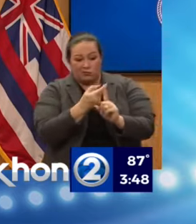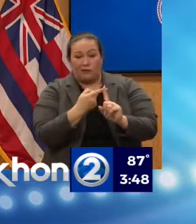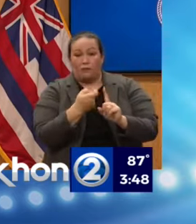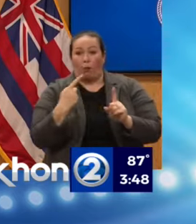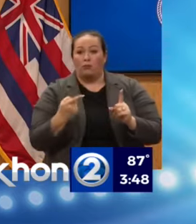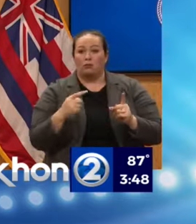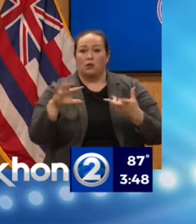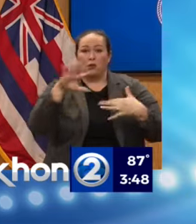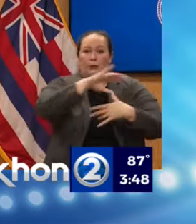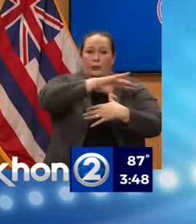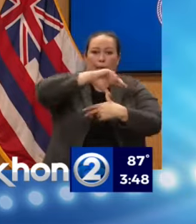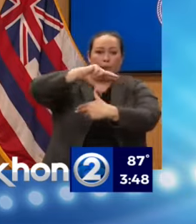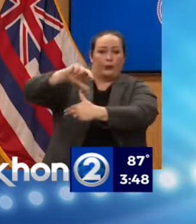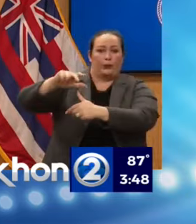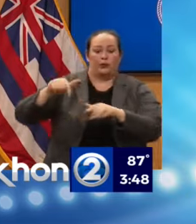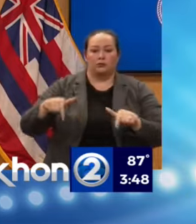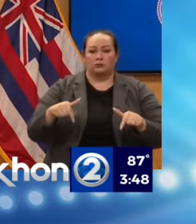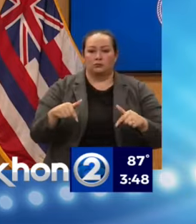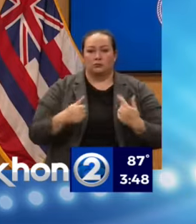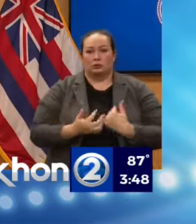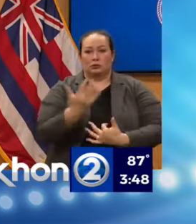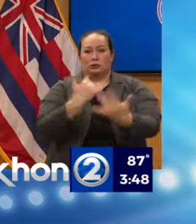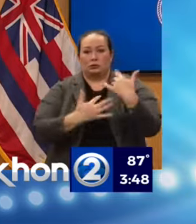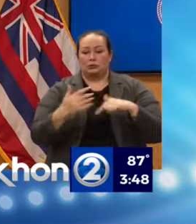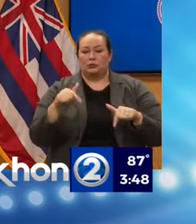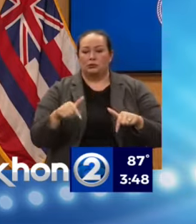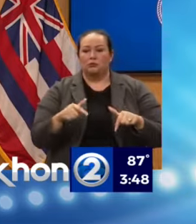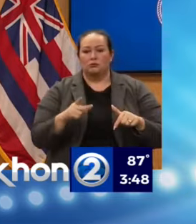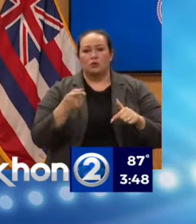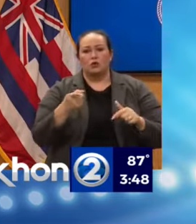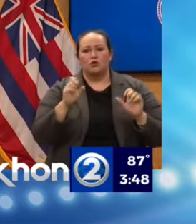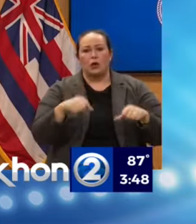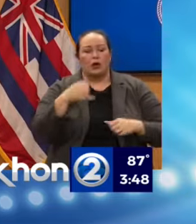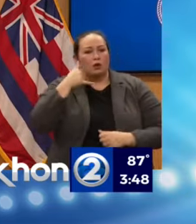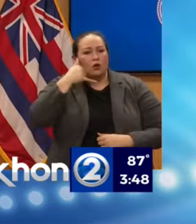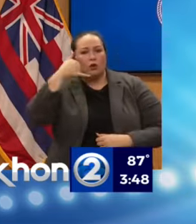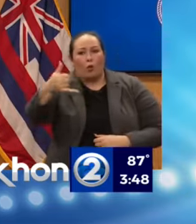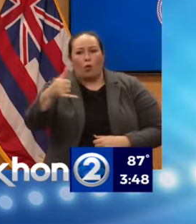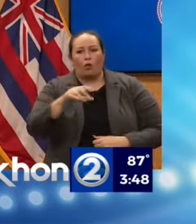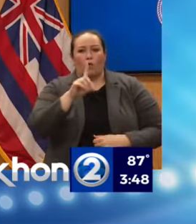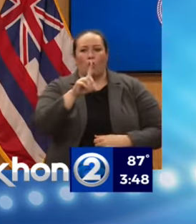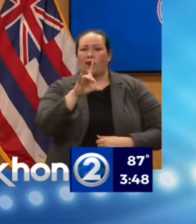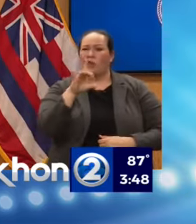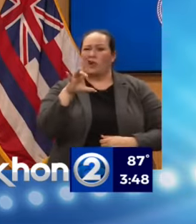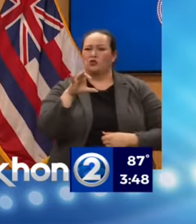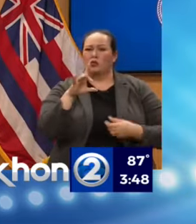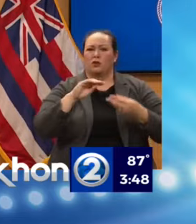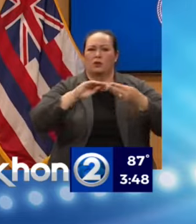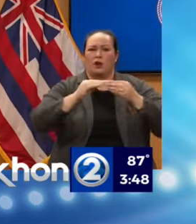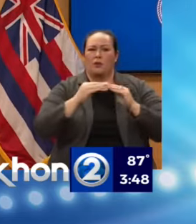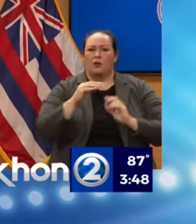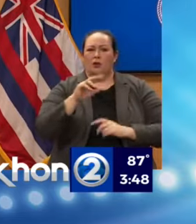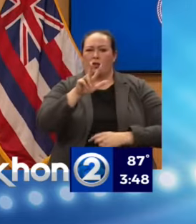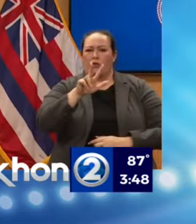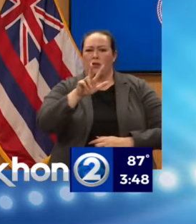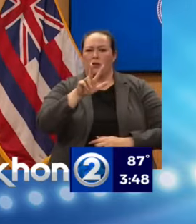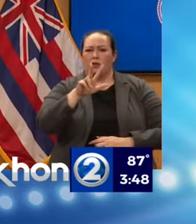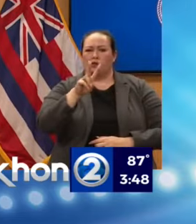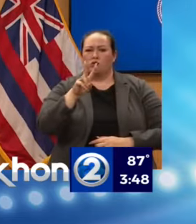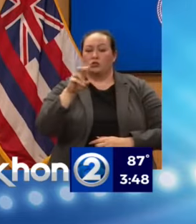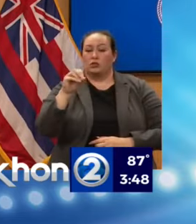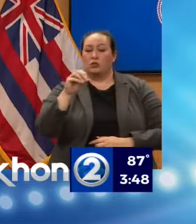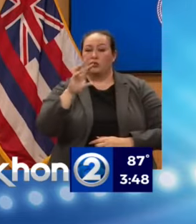storm, go ahead and phone the 1-800-320